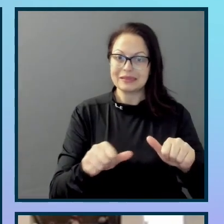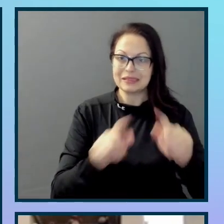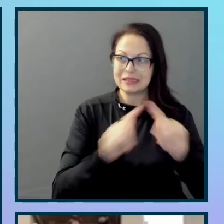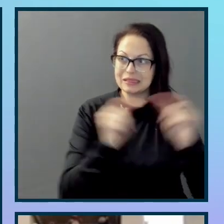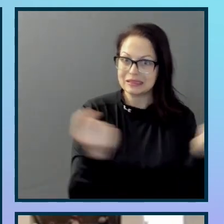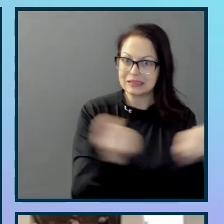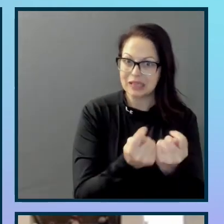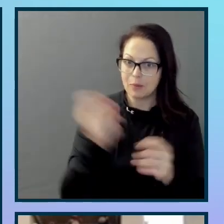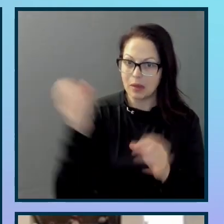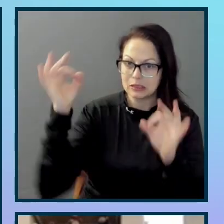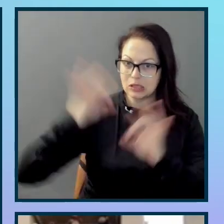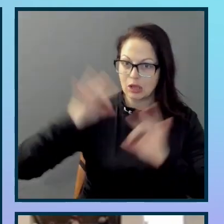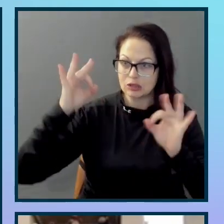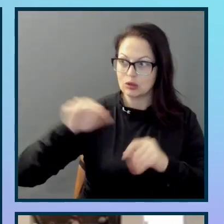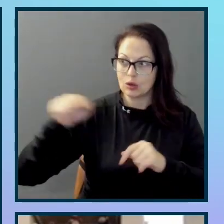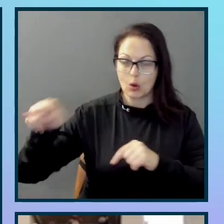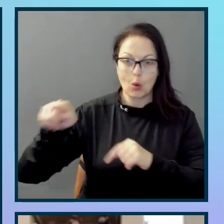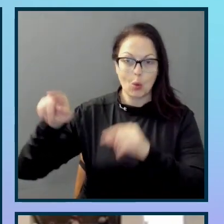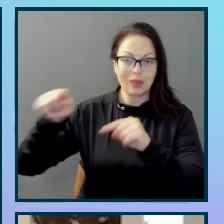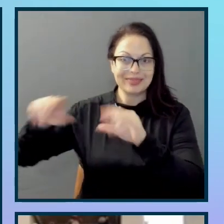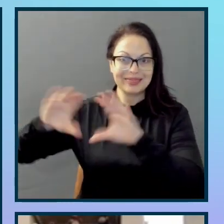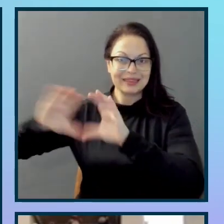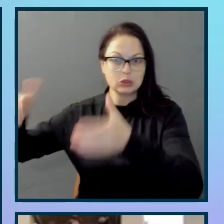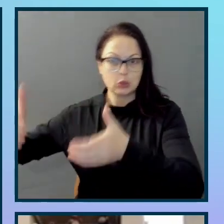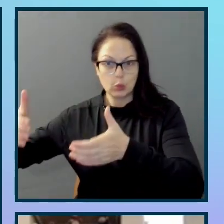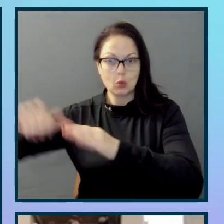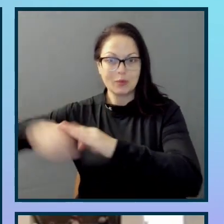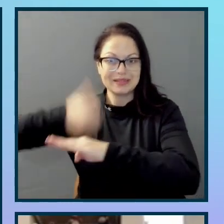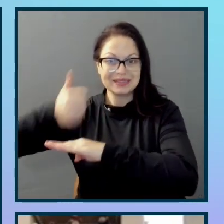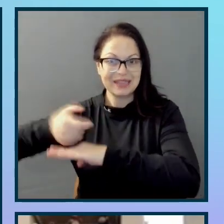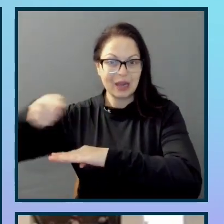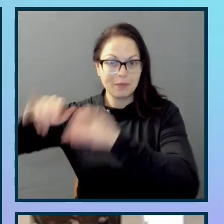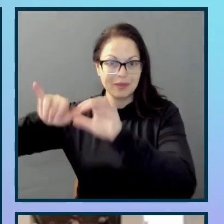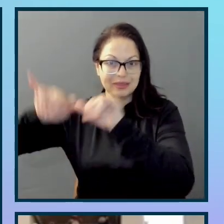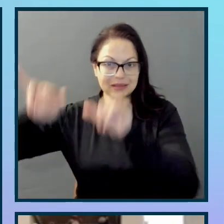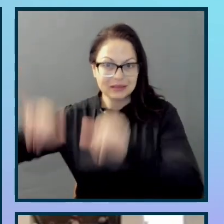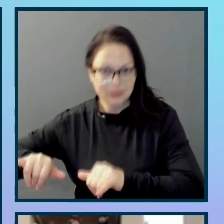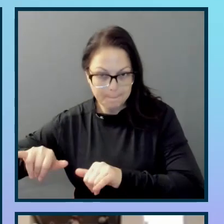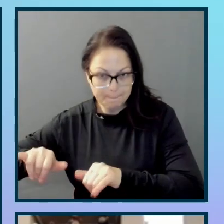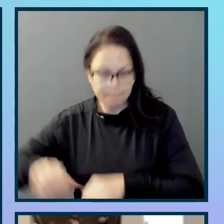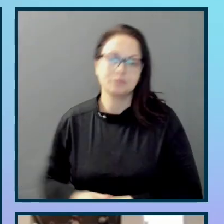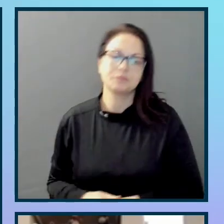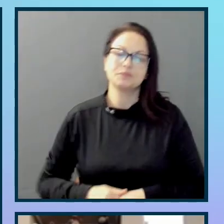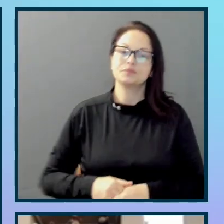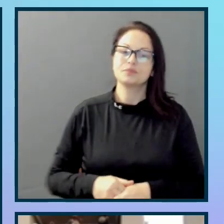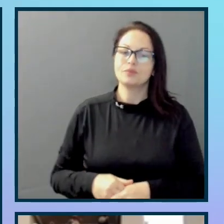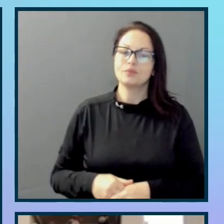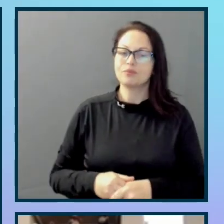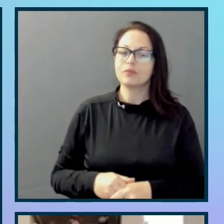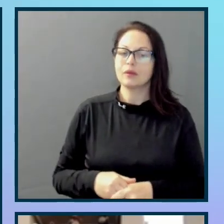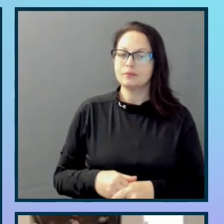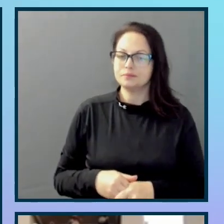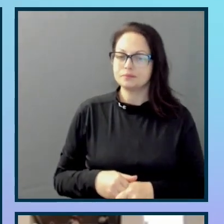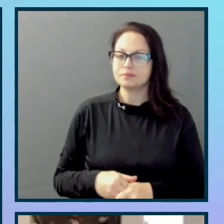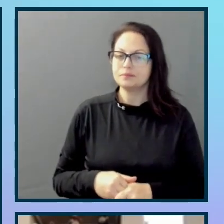Launch day arrives. Designs are done. Features are complete. The product drops. The fanfare commences.